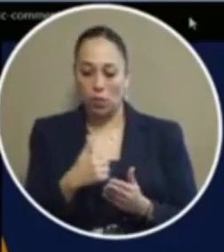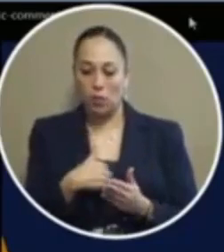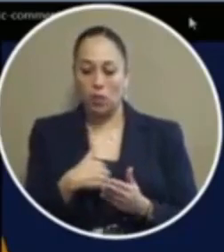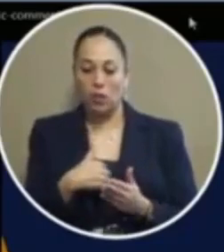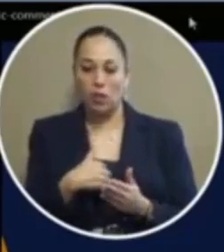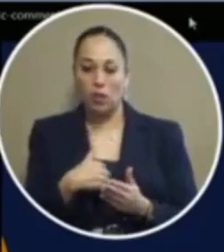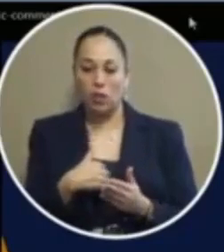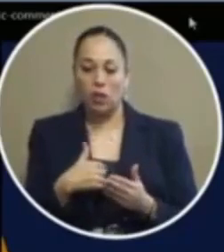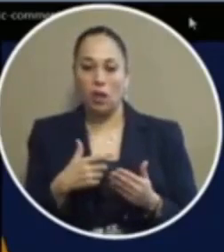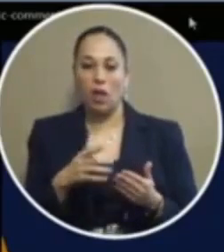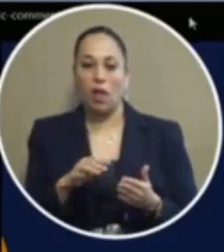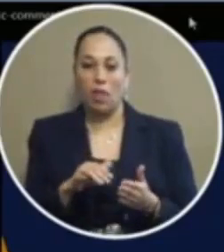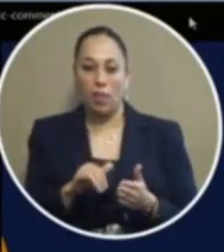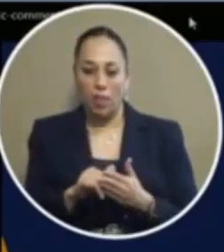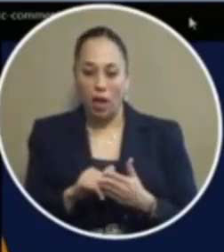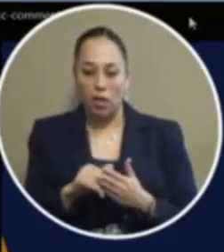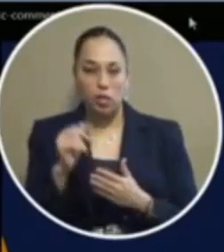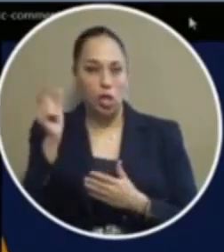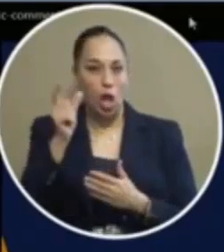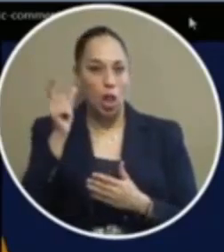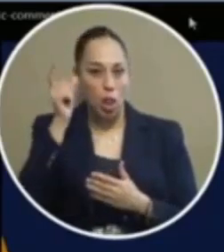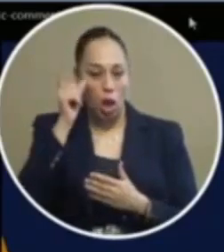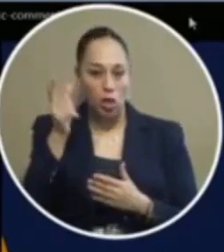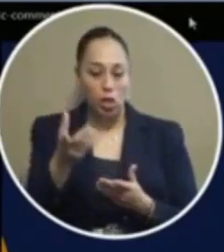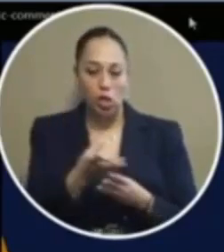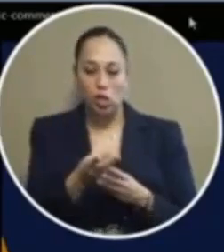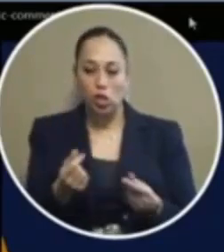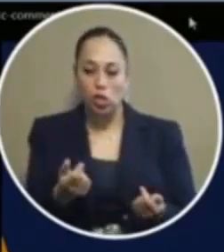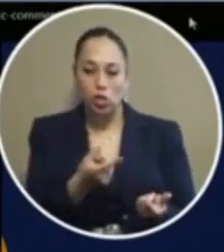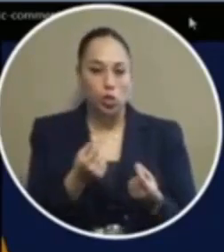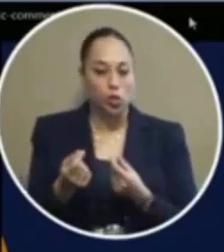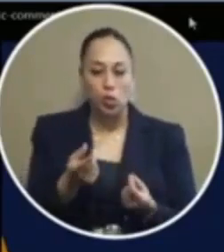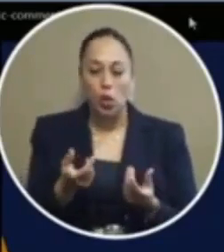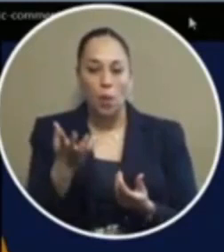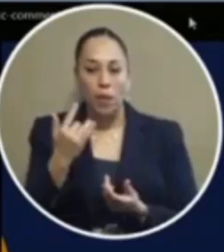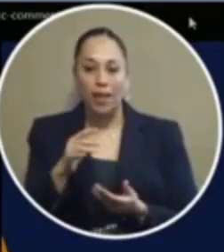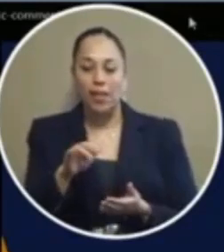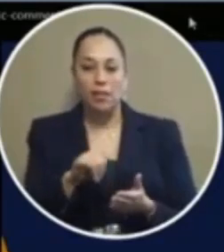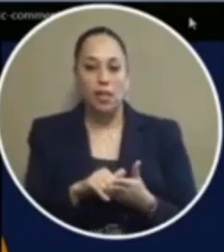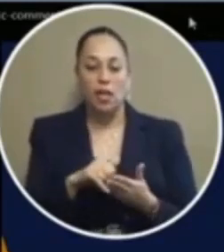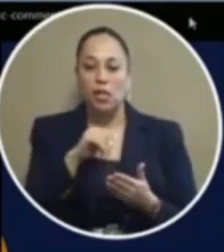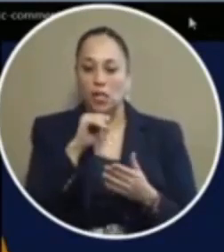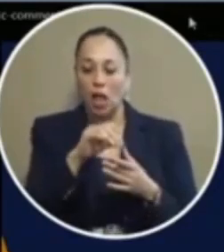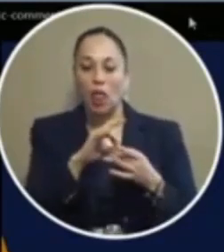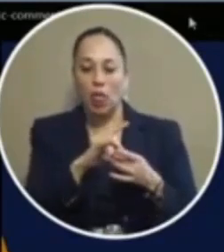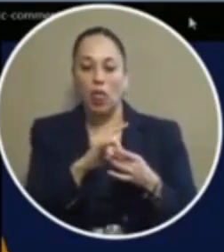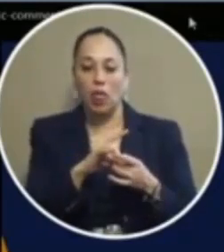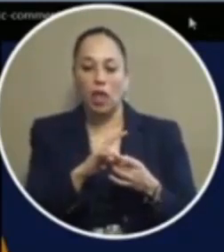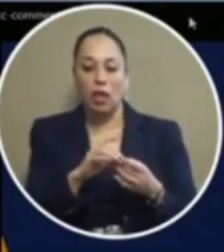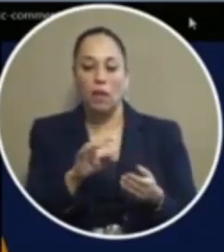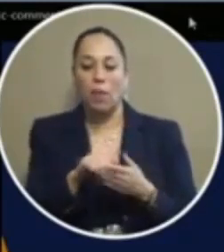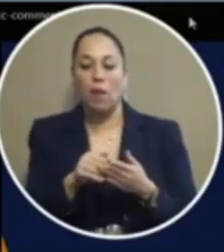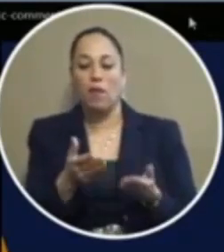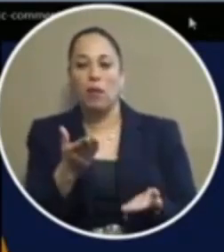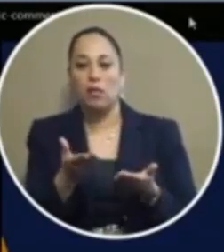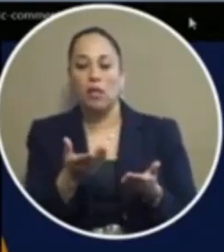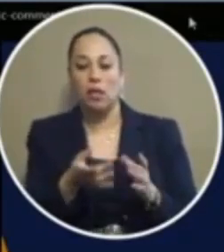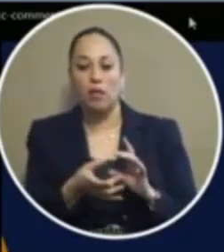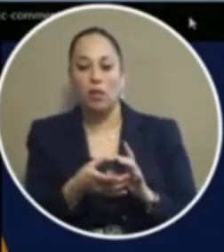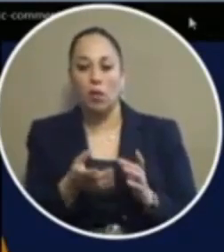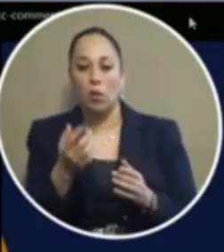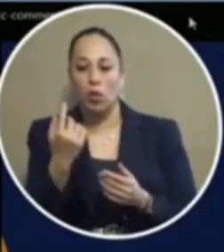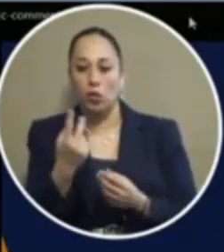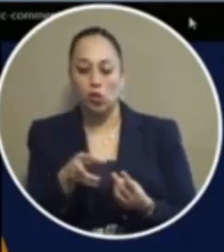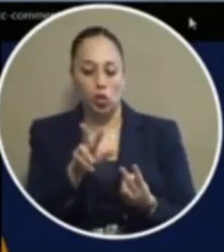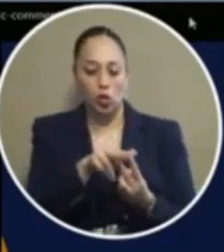decide that that's actually like a logical solution to choose because again i mean you're not going to be dealing with heimer as farzo you might be dealing with one of the two